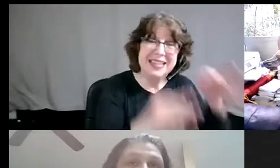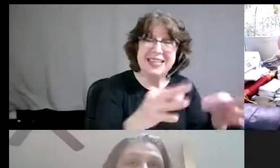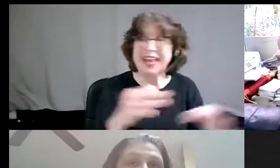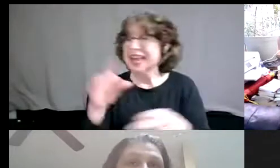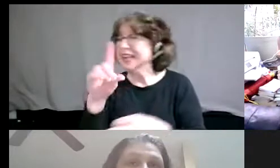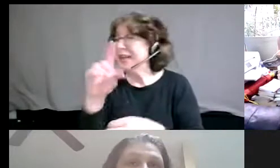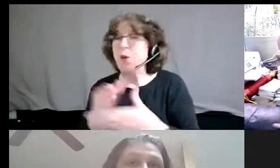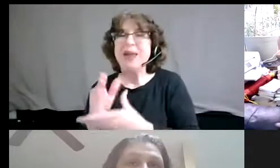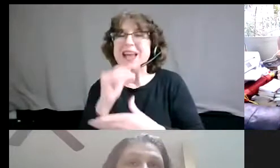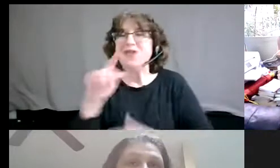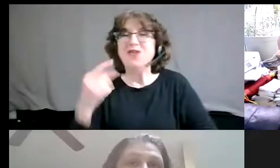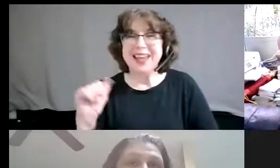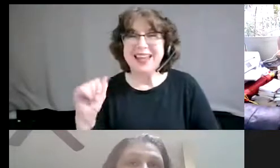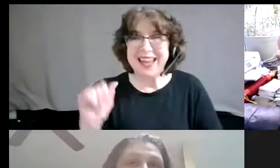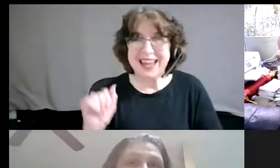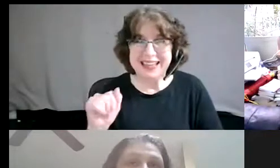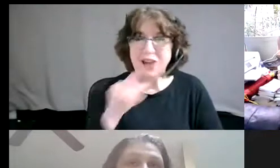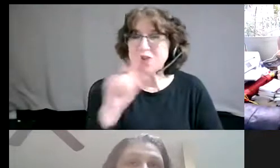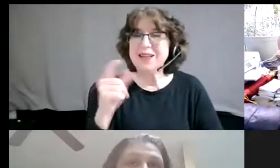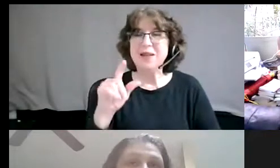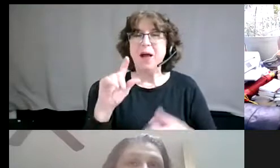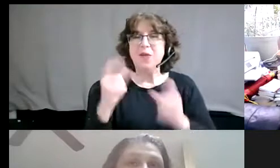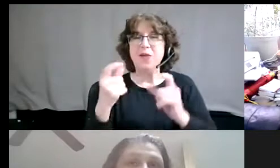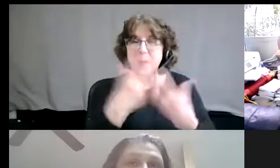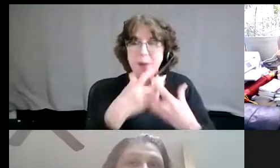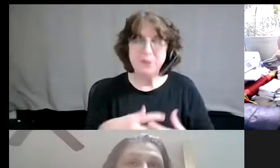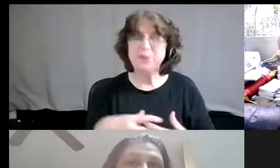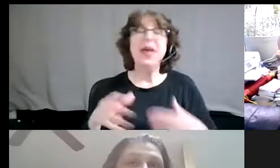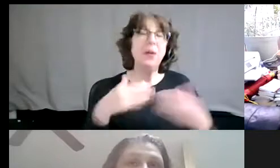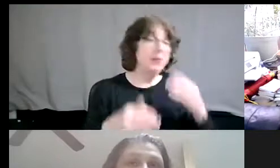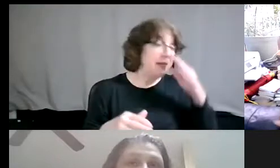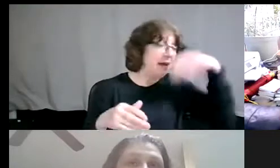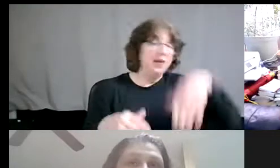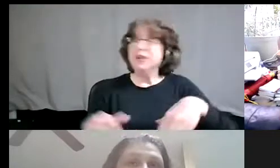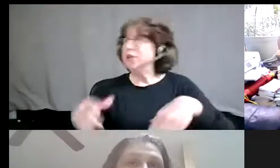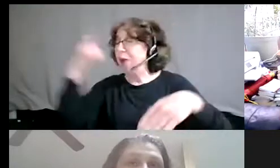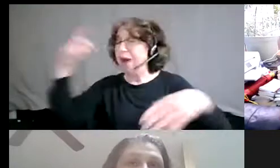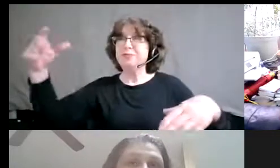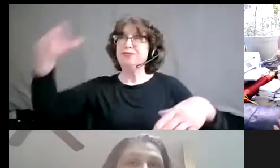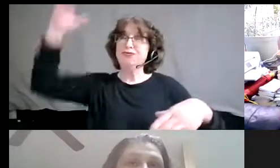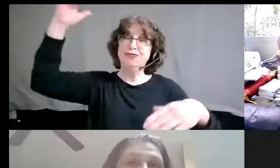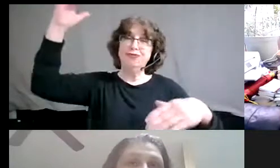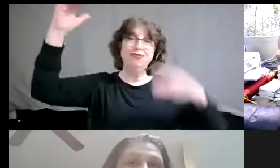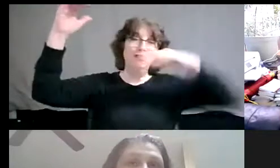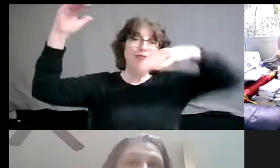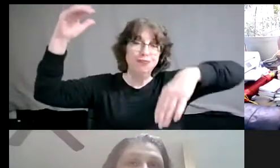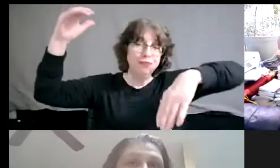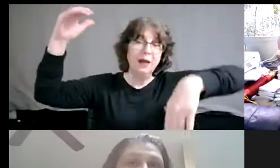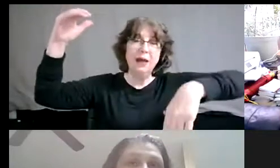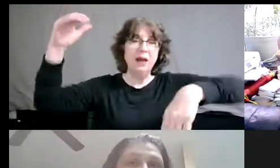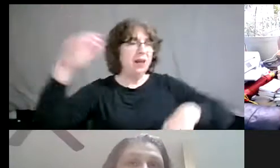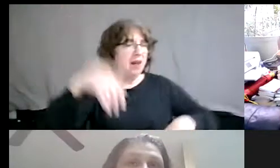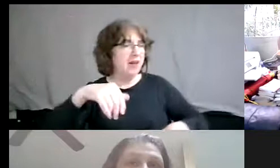So anyway, elephant's in there with giraffe and they're having a conversation and giraffe says that he has a call in the other room.